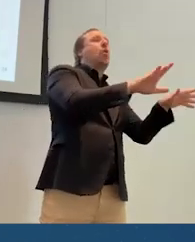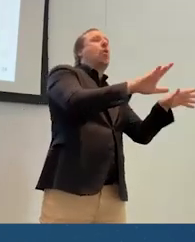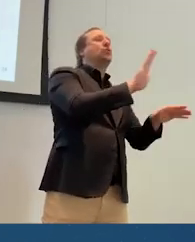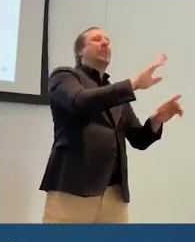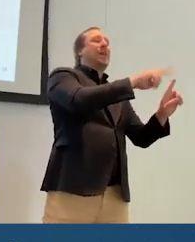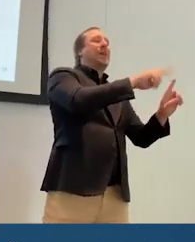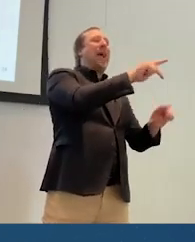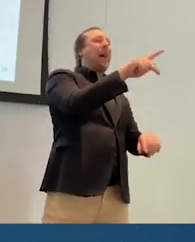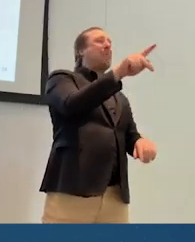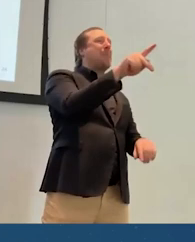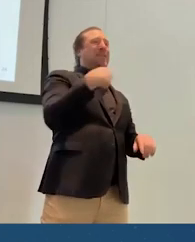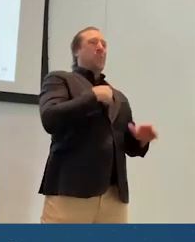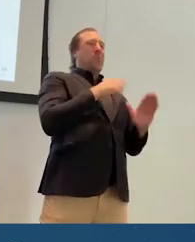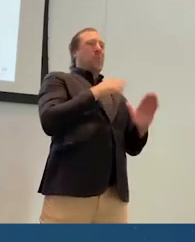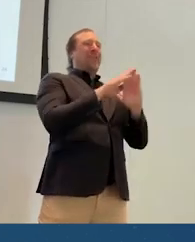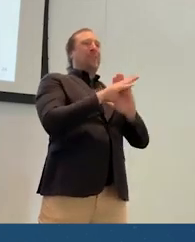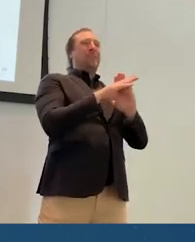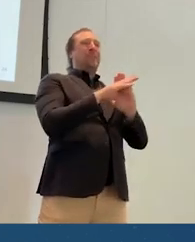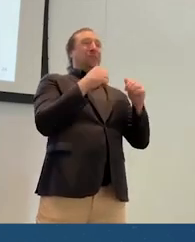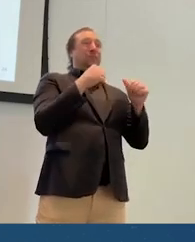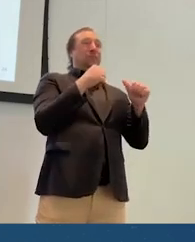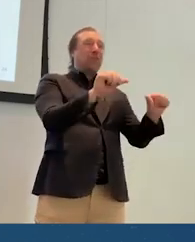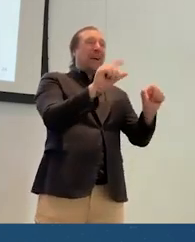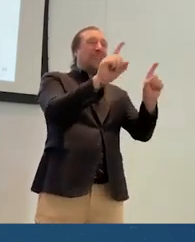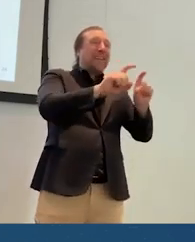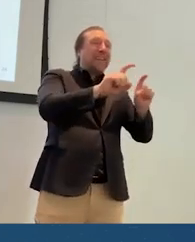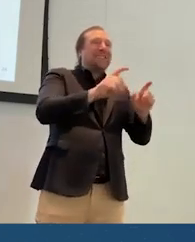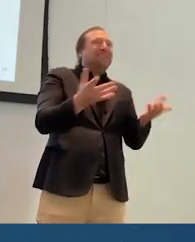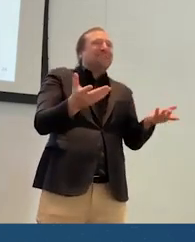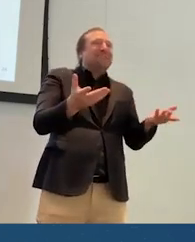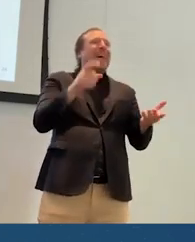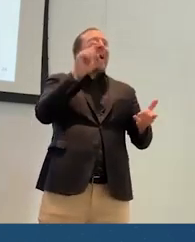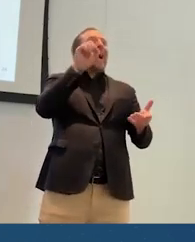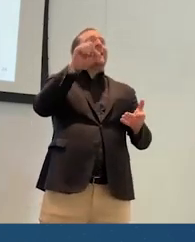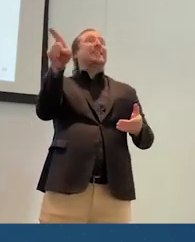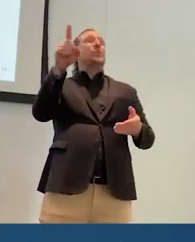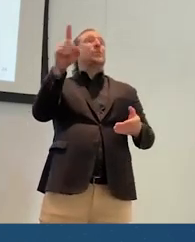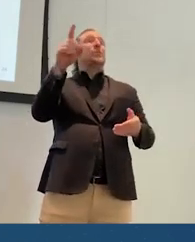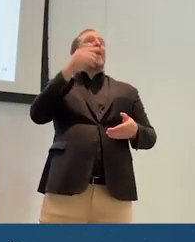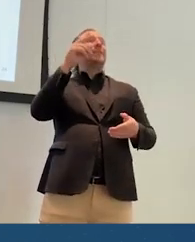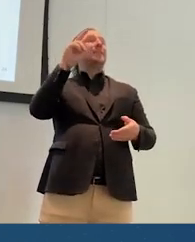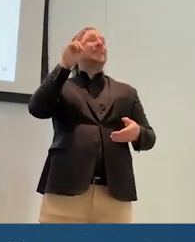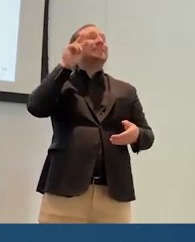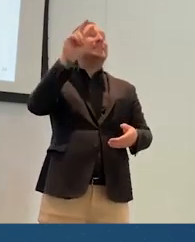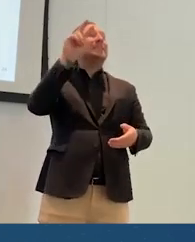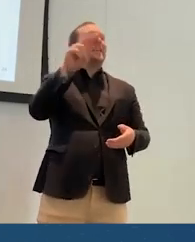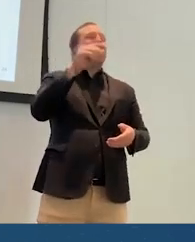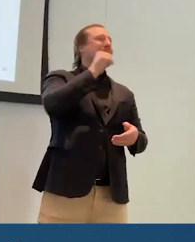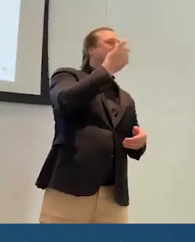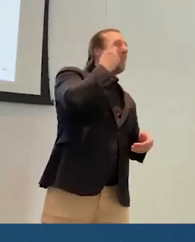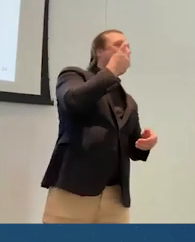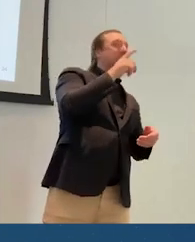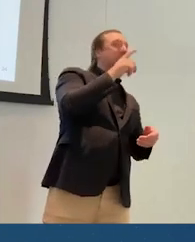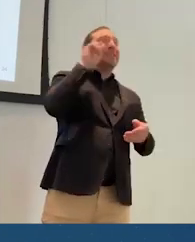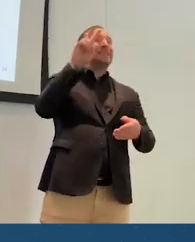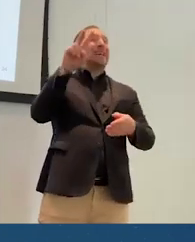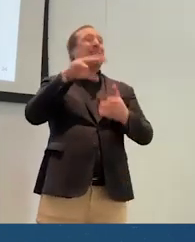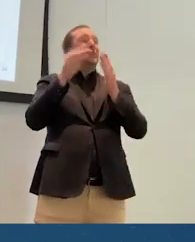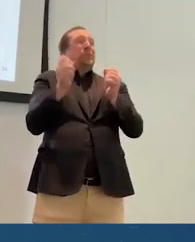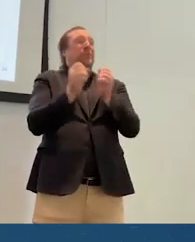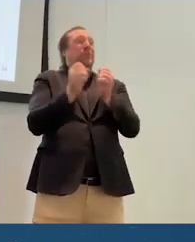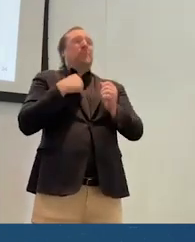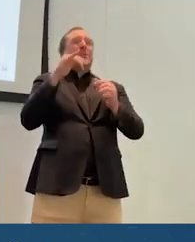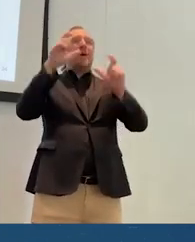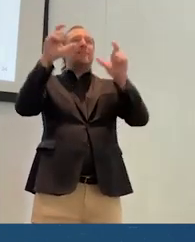that we were developing to try them out. I really needed to have sighted students with me to do the work, get the